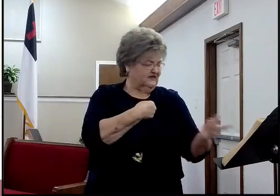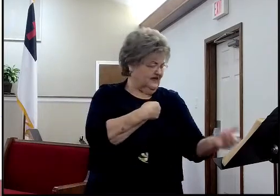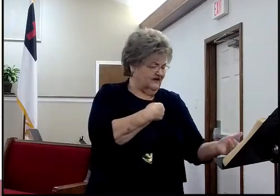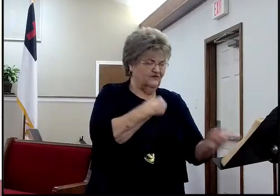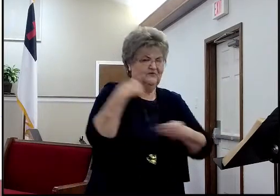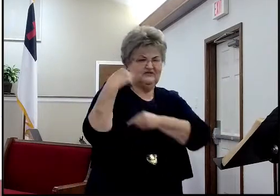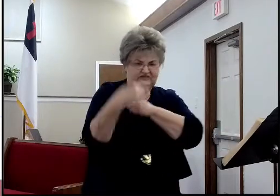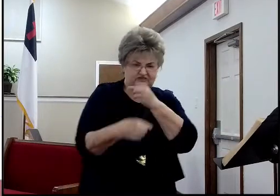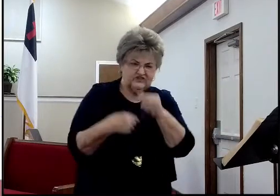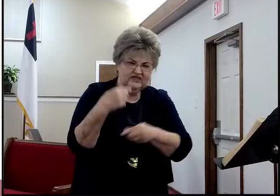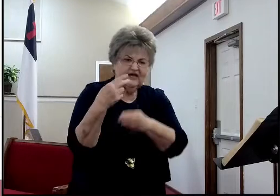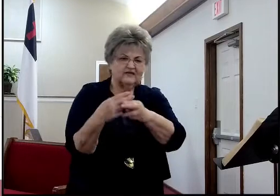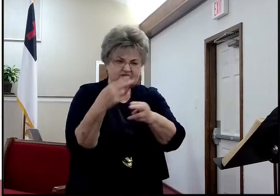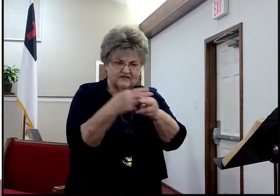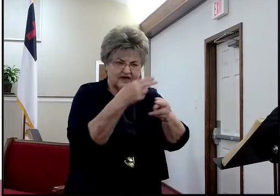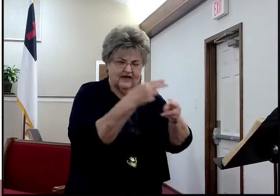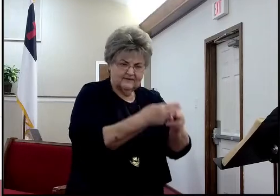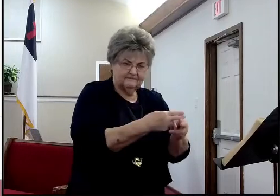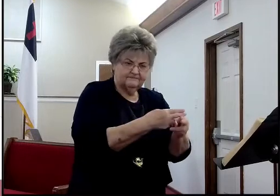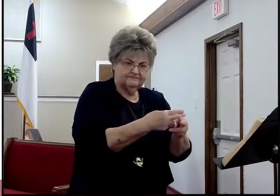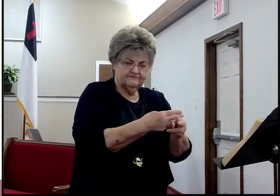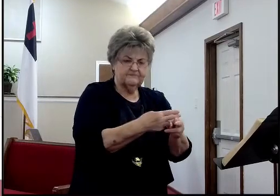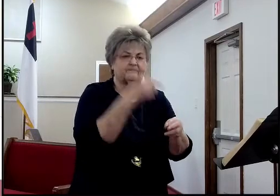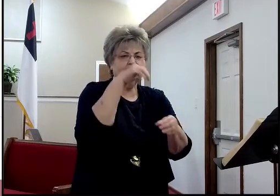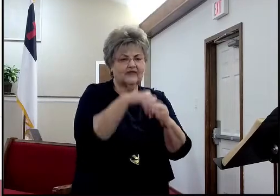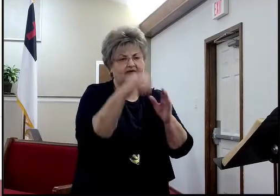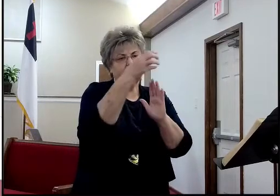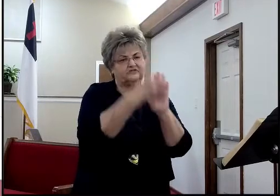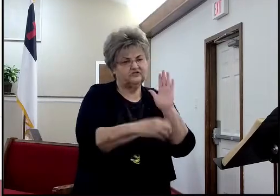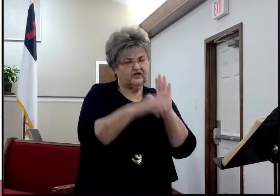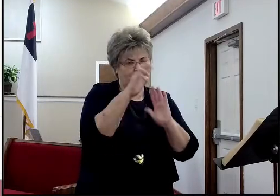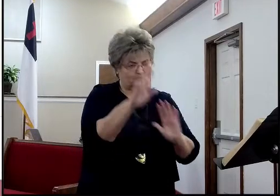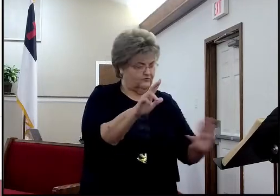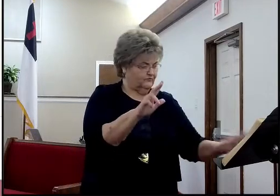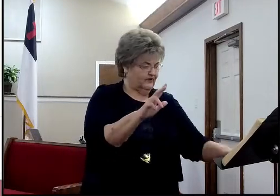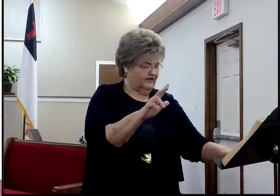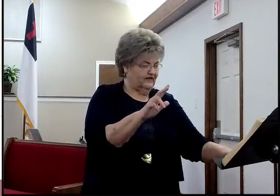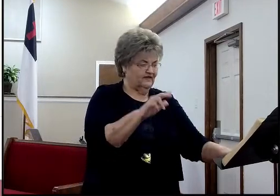but this census in chapter number 3 is not thousands.